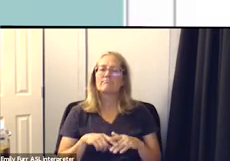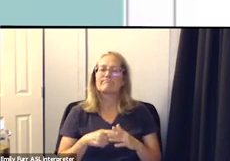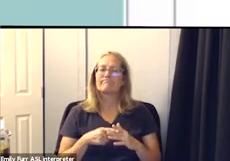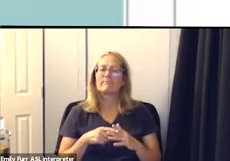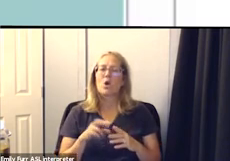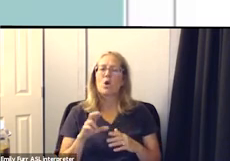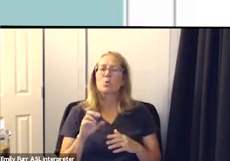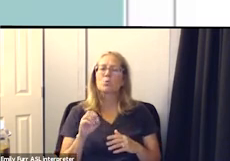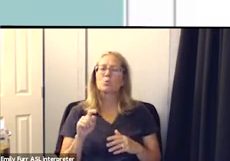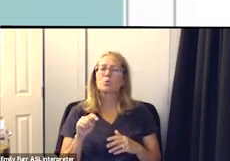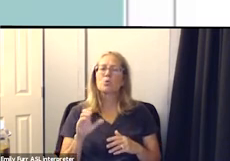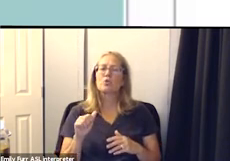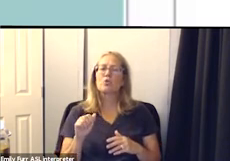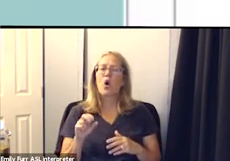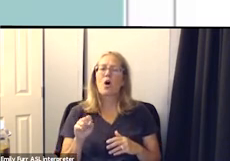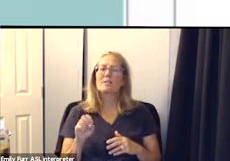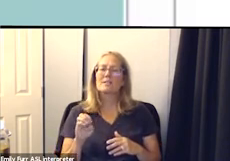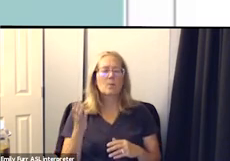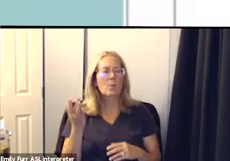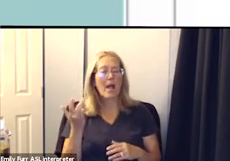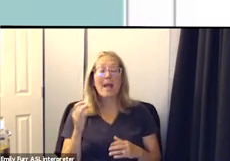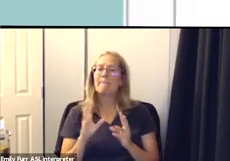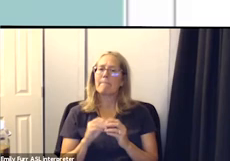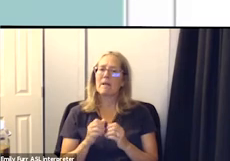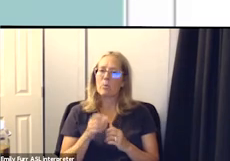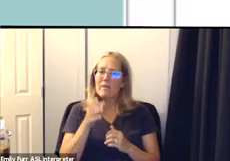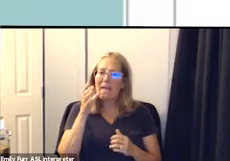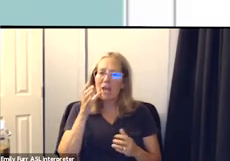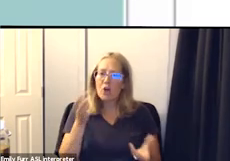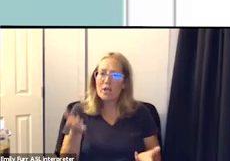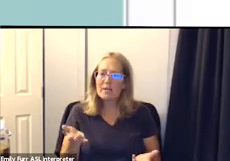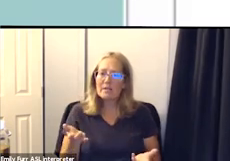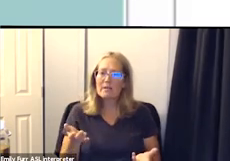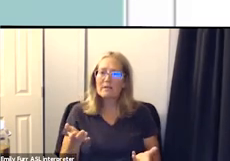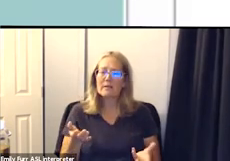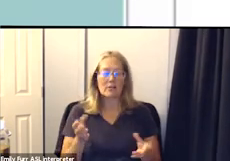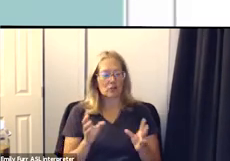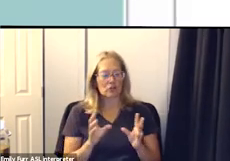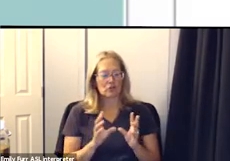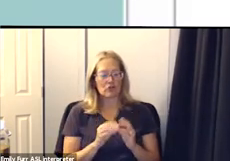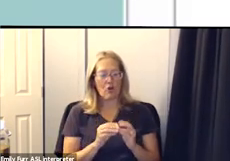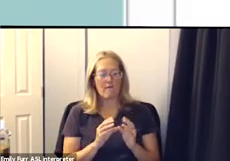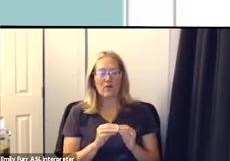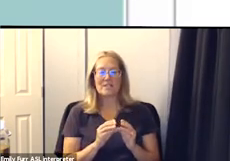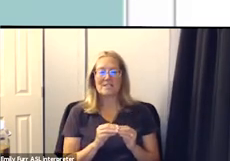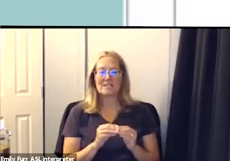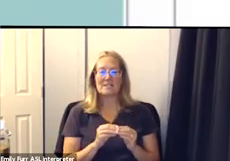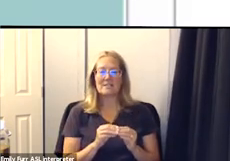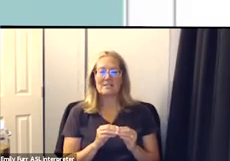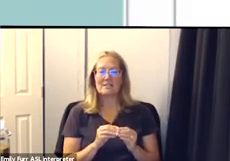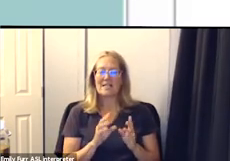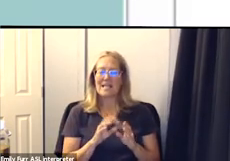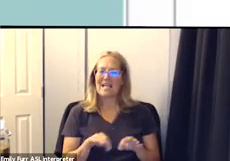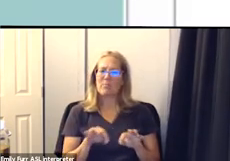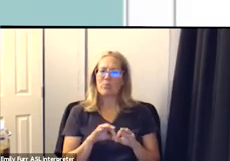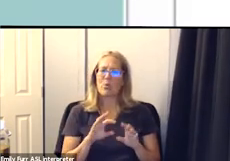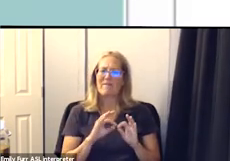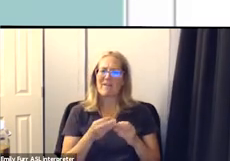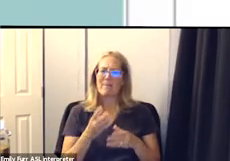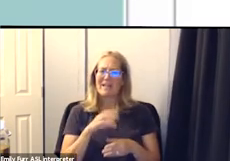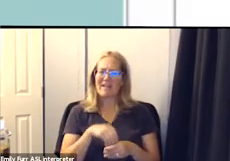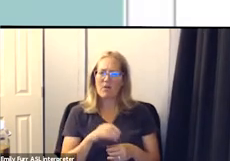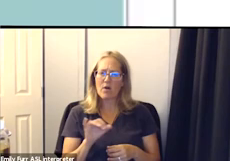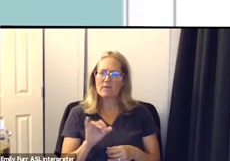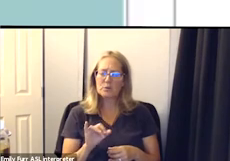we meet with the parents and it says conference it will be conferences it's important to have the family involved in this